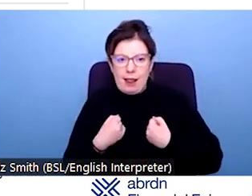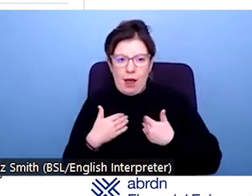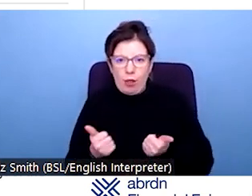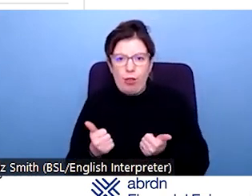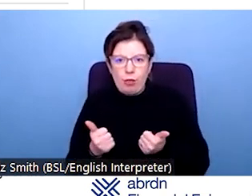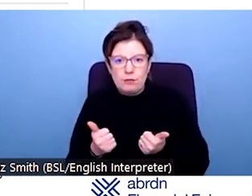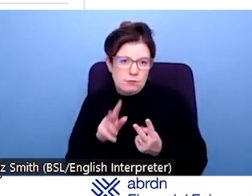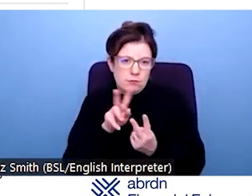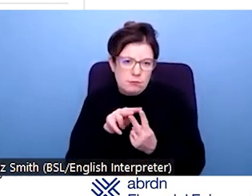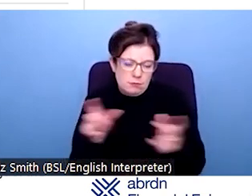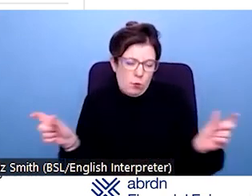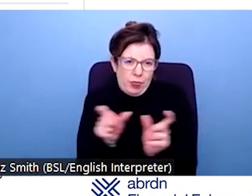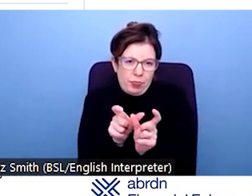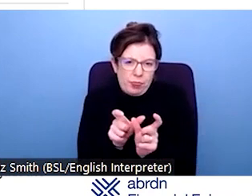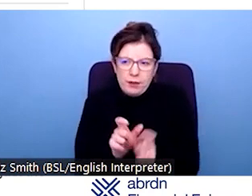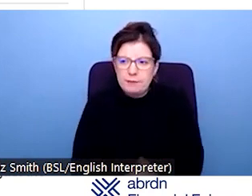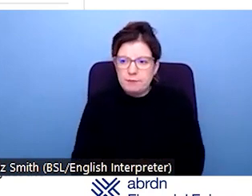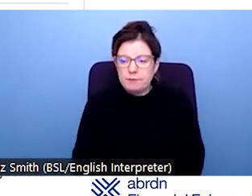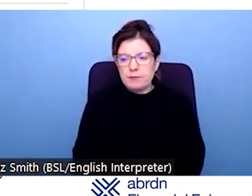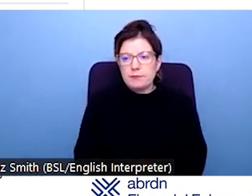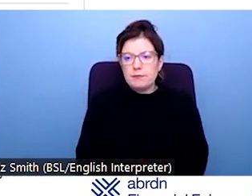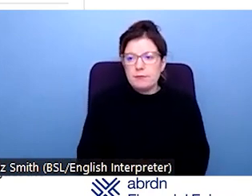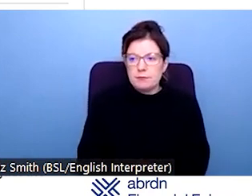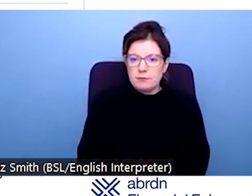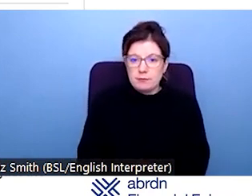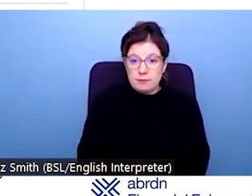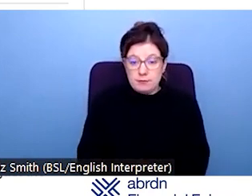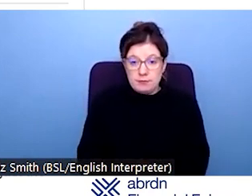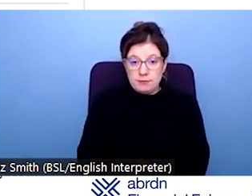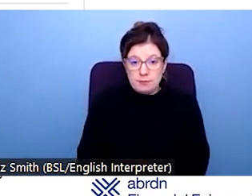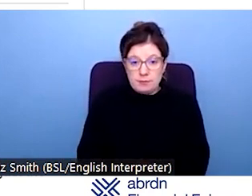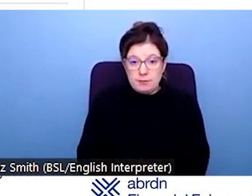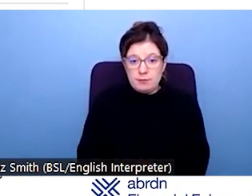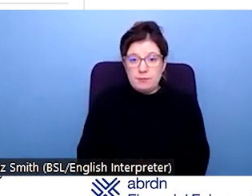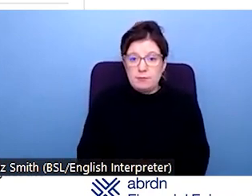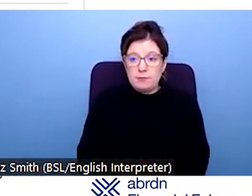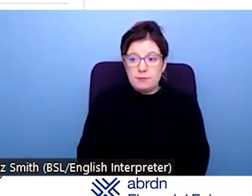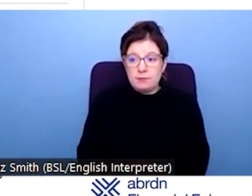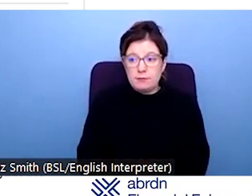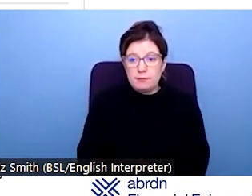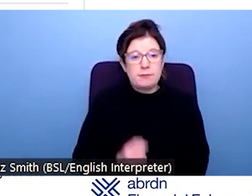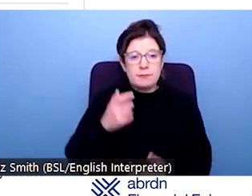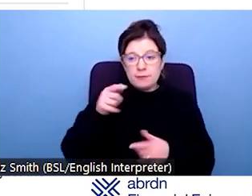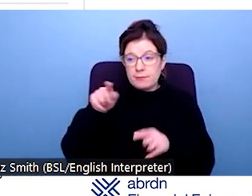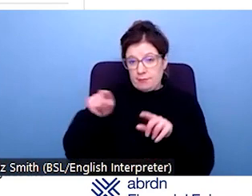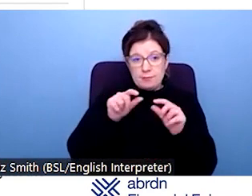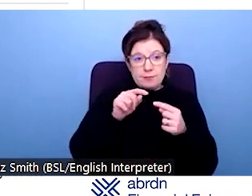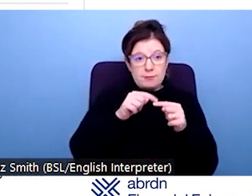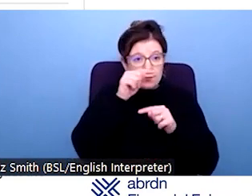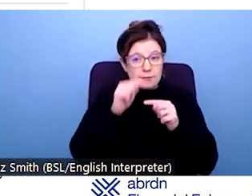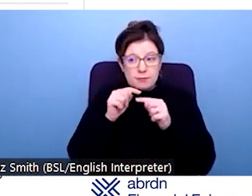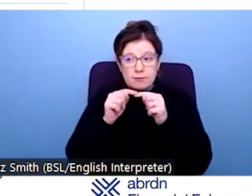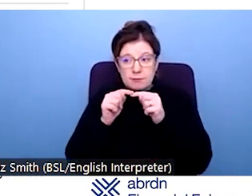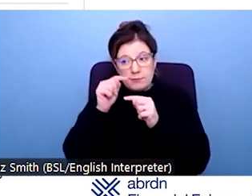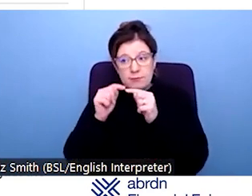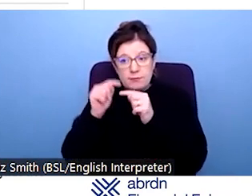unhelpfully kind of lumped together in how the labor force survey reports on on on this. But what this shows is this graph here is a graph now which I'm